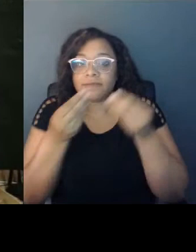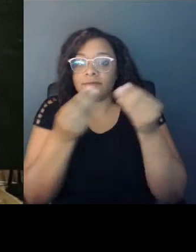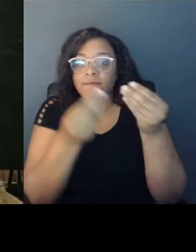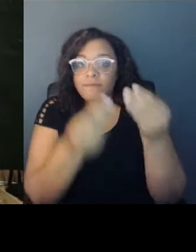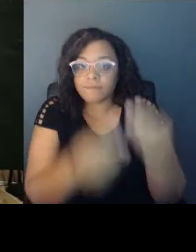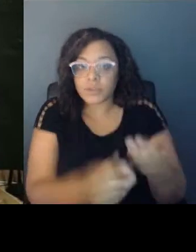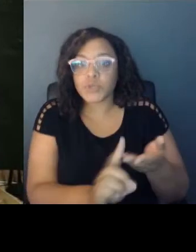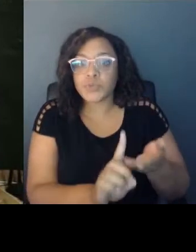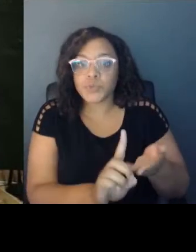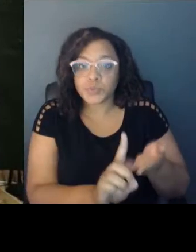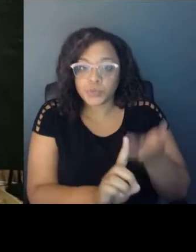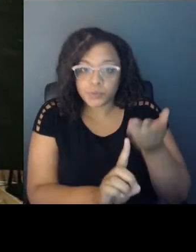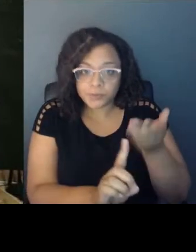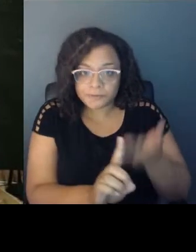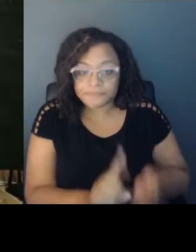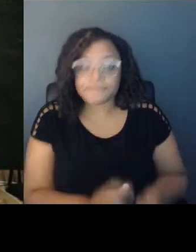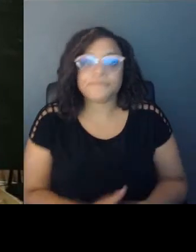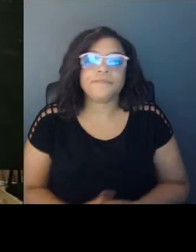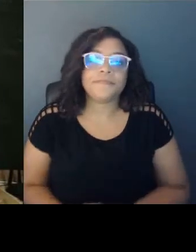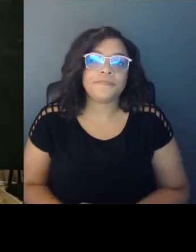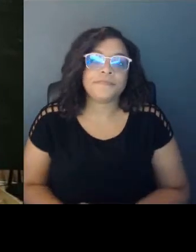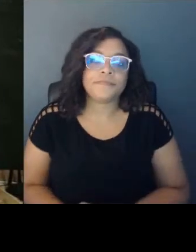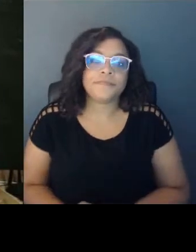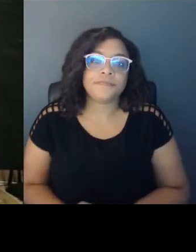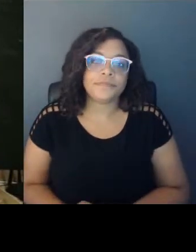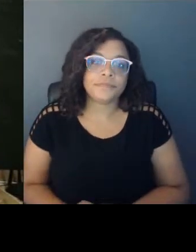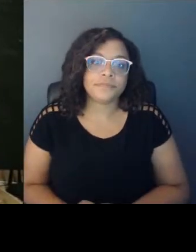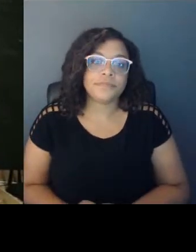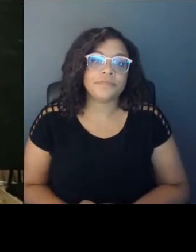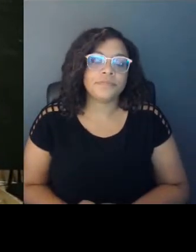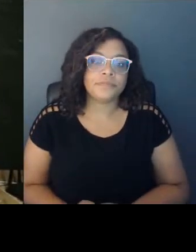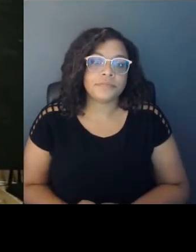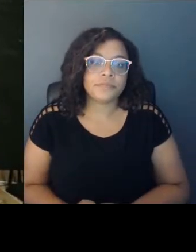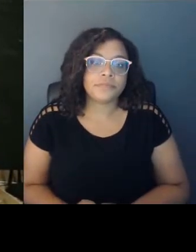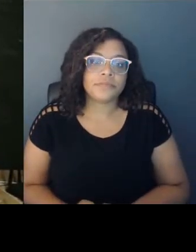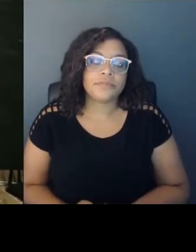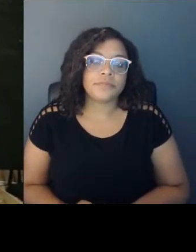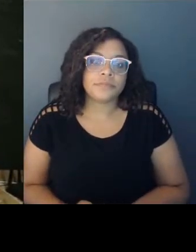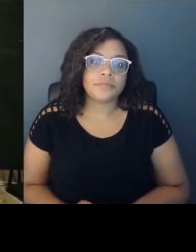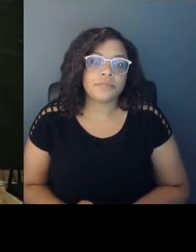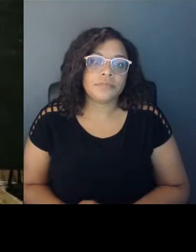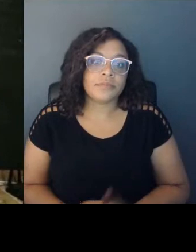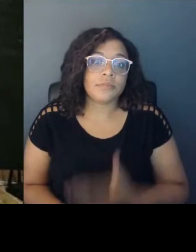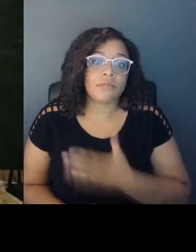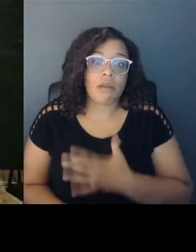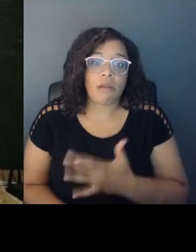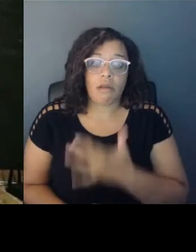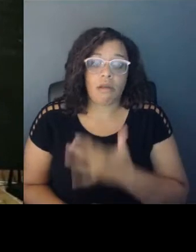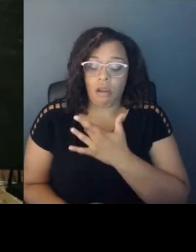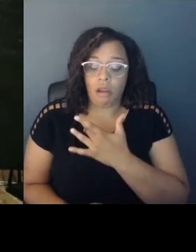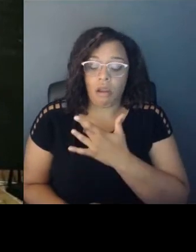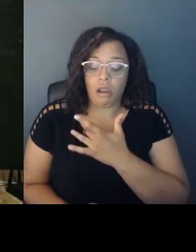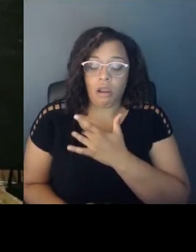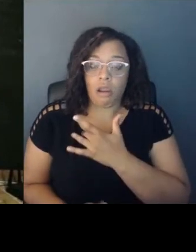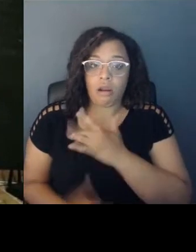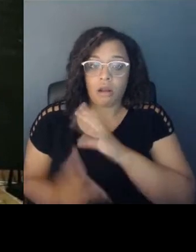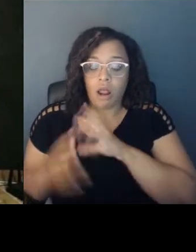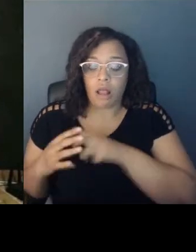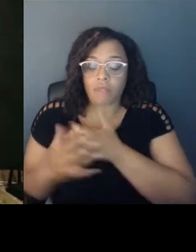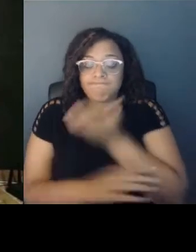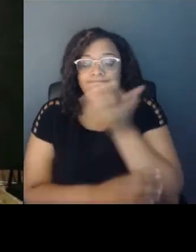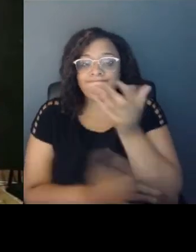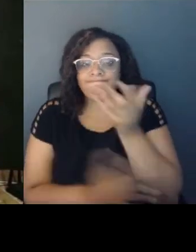I give you my heart. Because